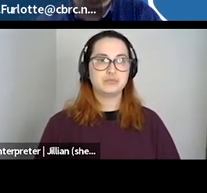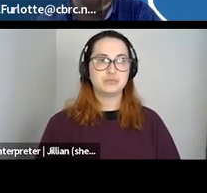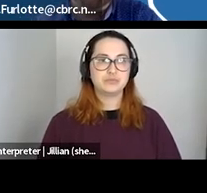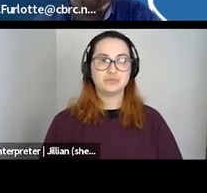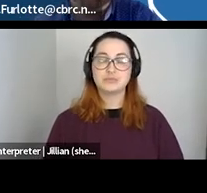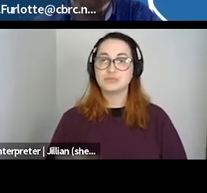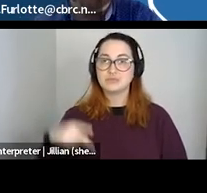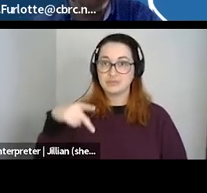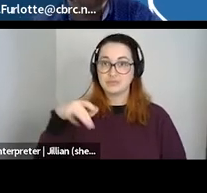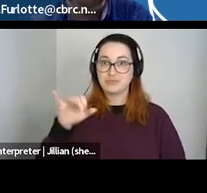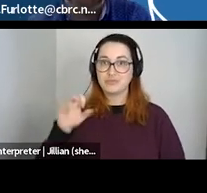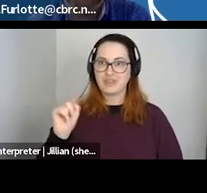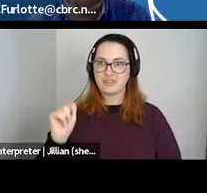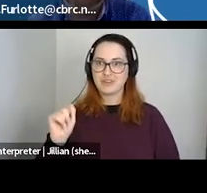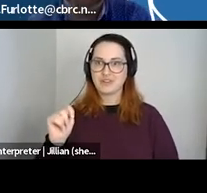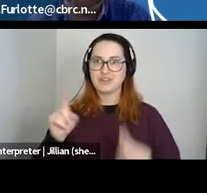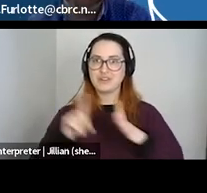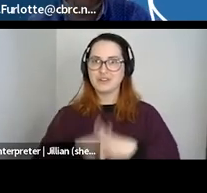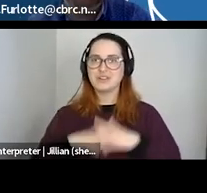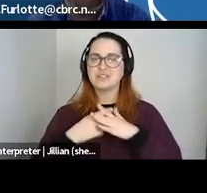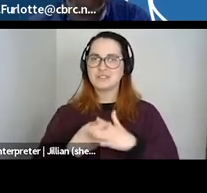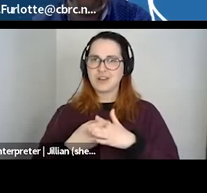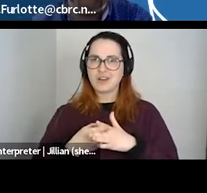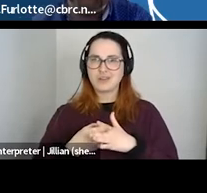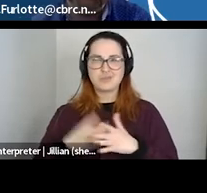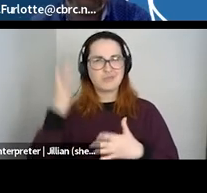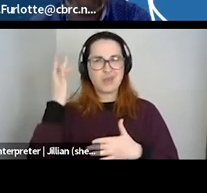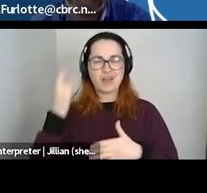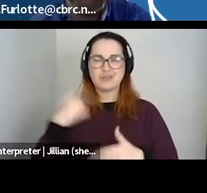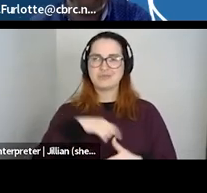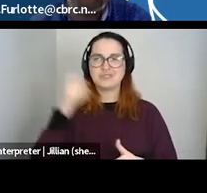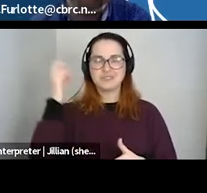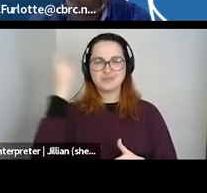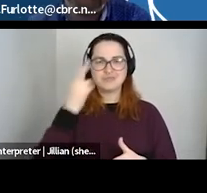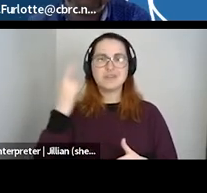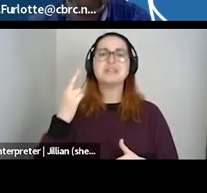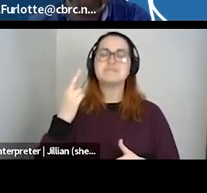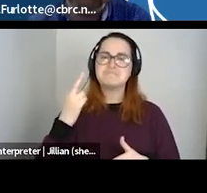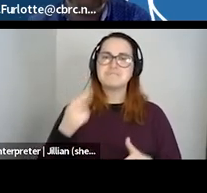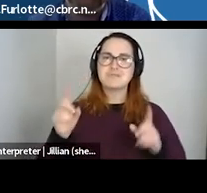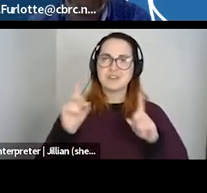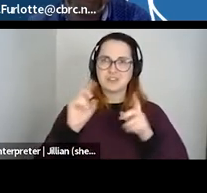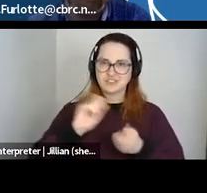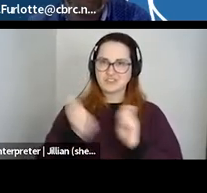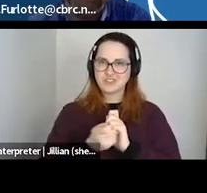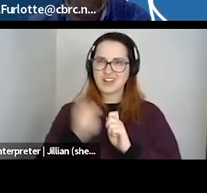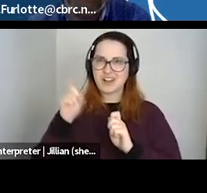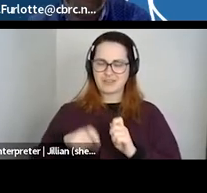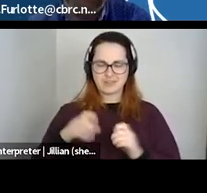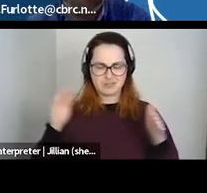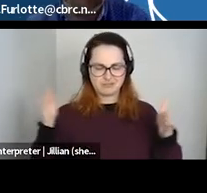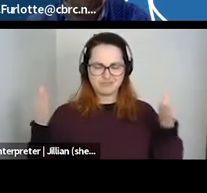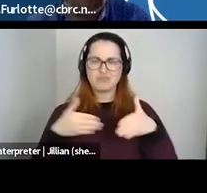Pivot originated from our recognition that true change needs to be upstream, that we need to look at the systemic roots of health inequities